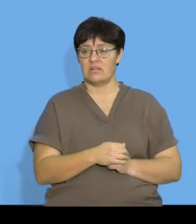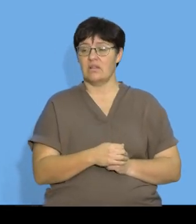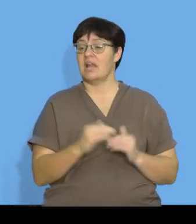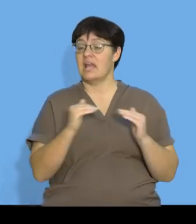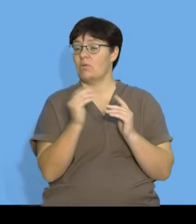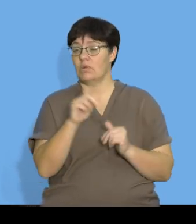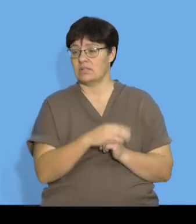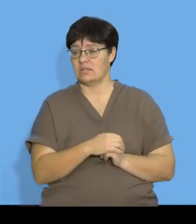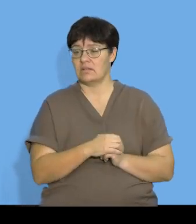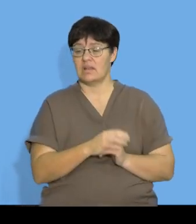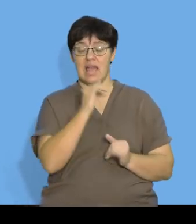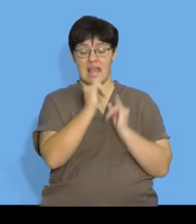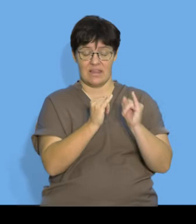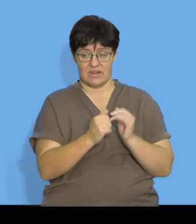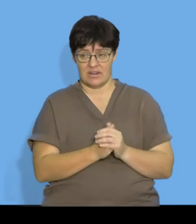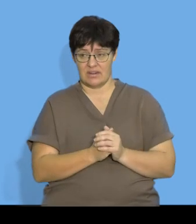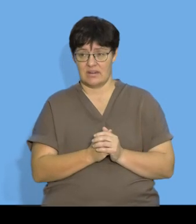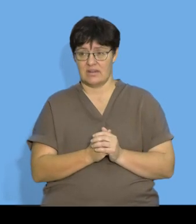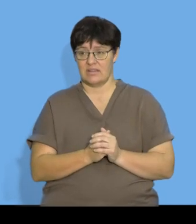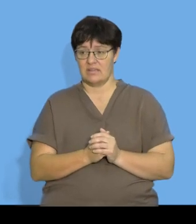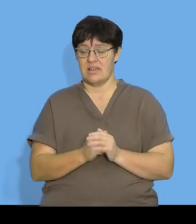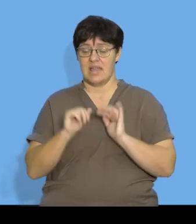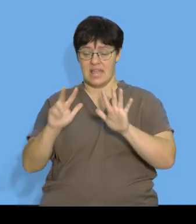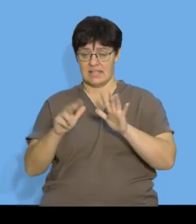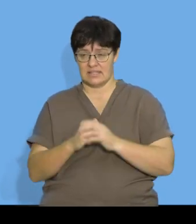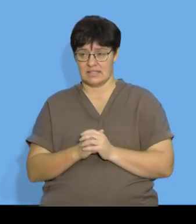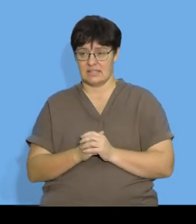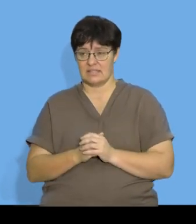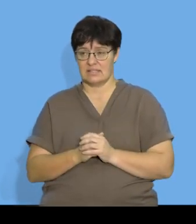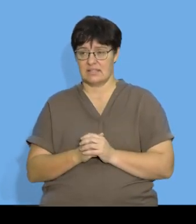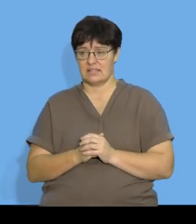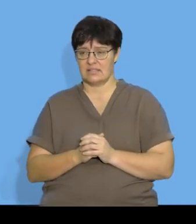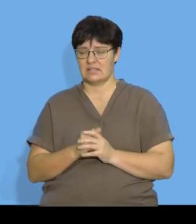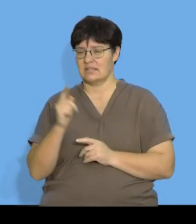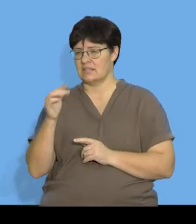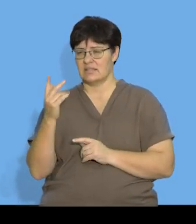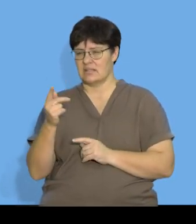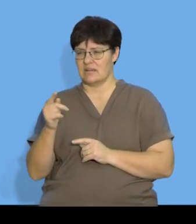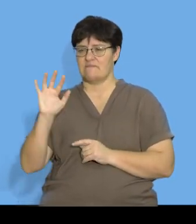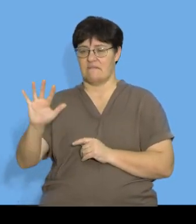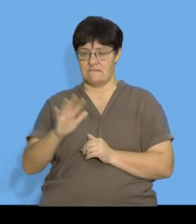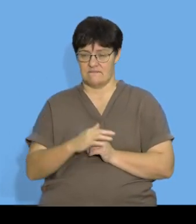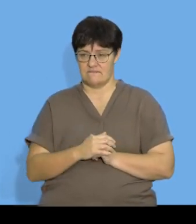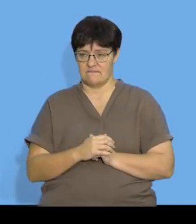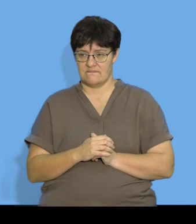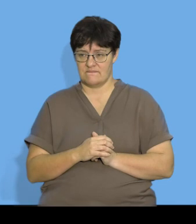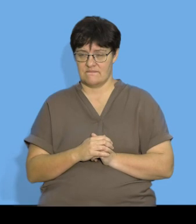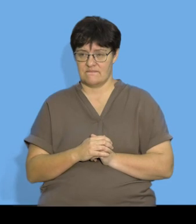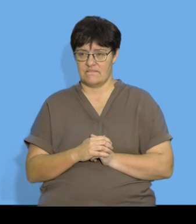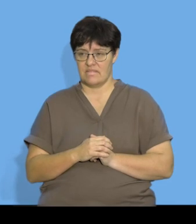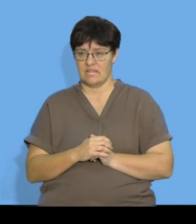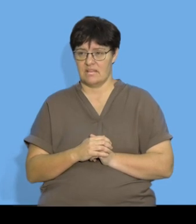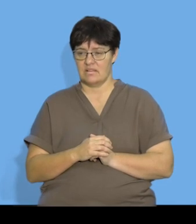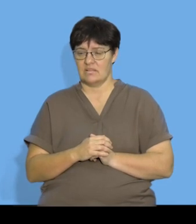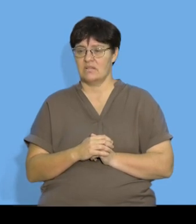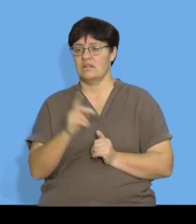11, 8 and then 5 so if